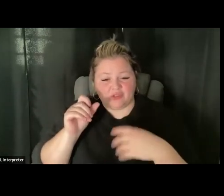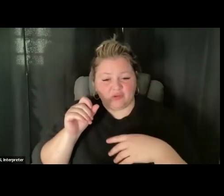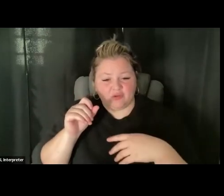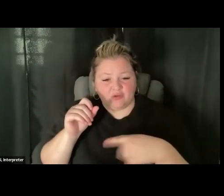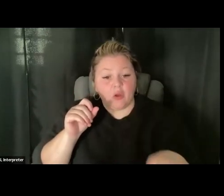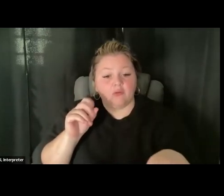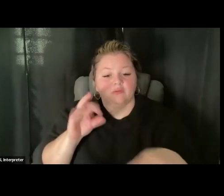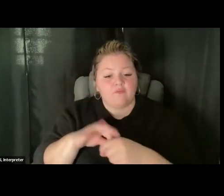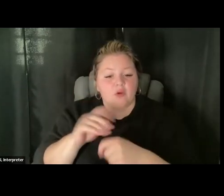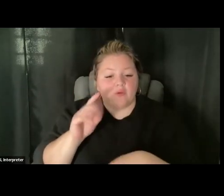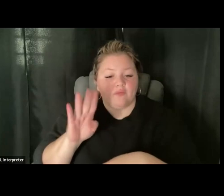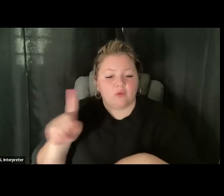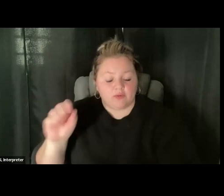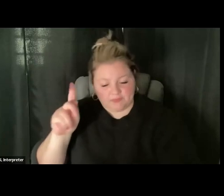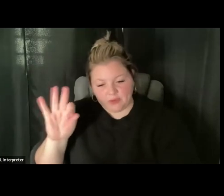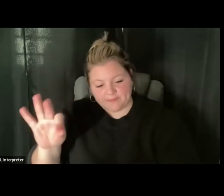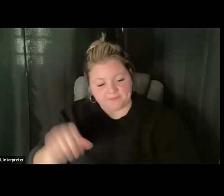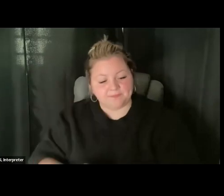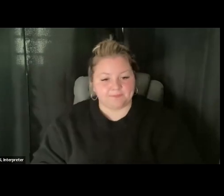-1. Okay. Thank you.